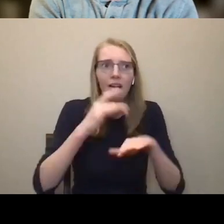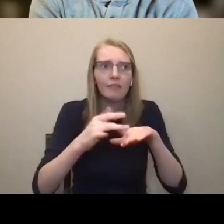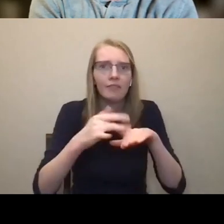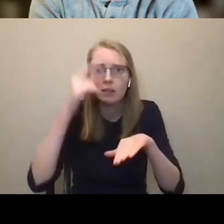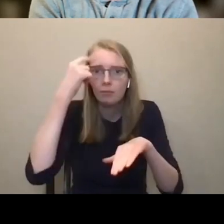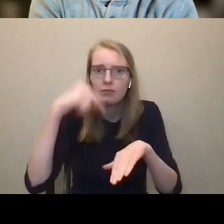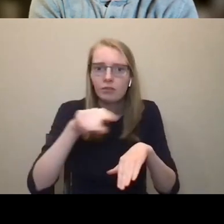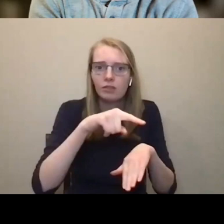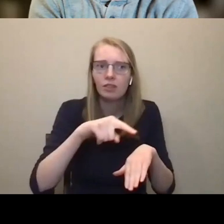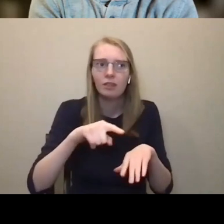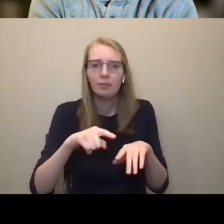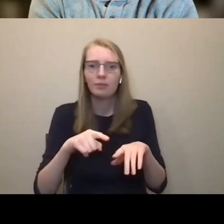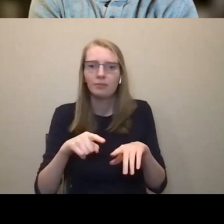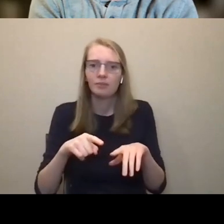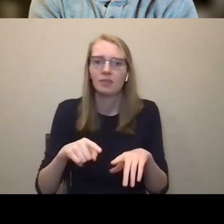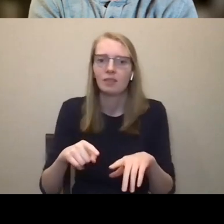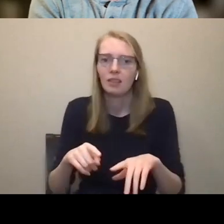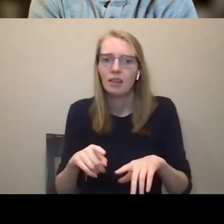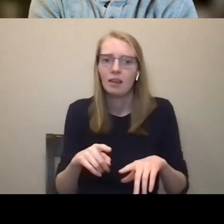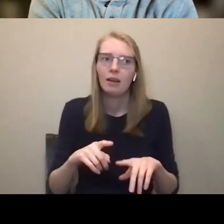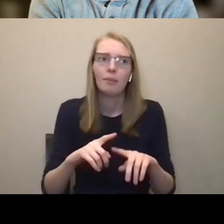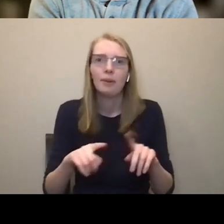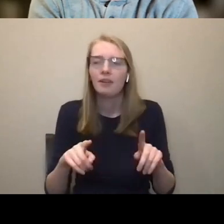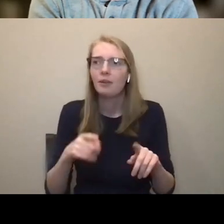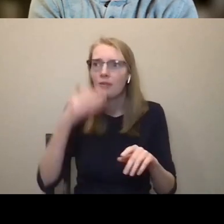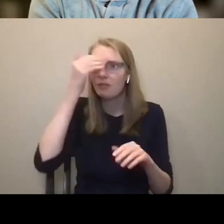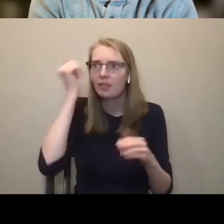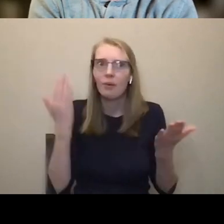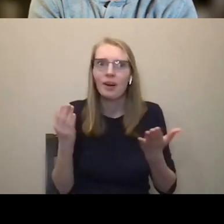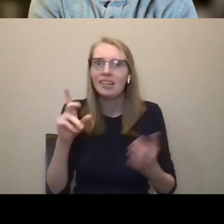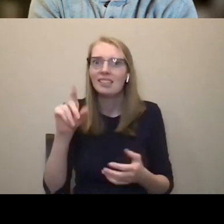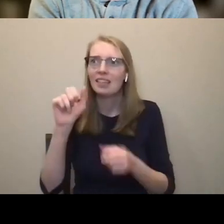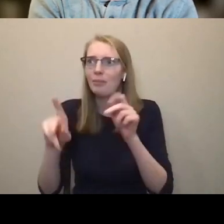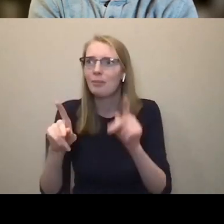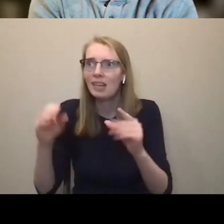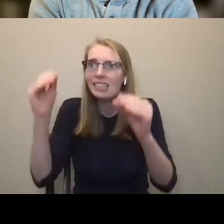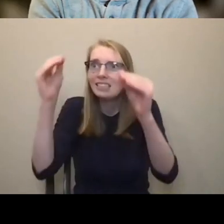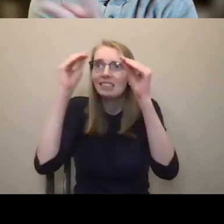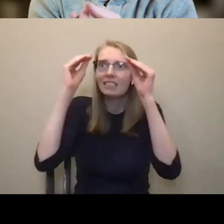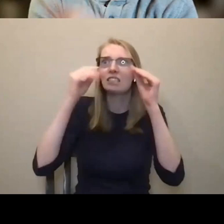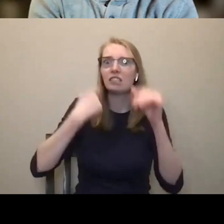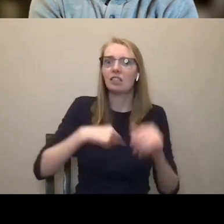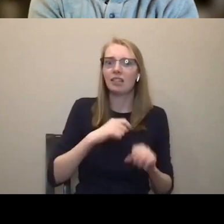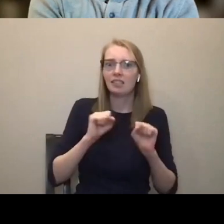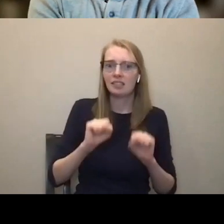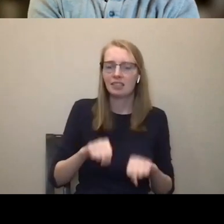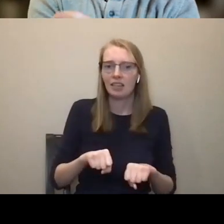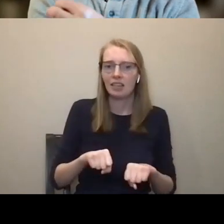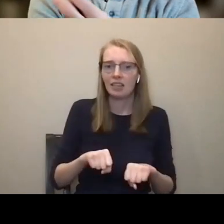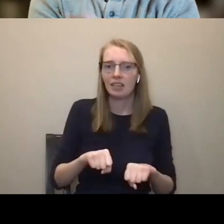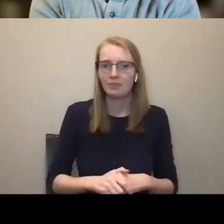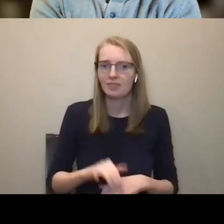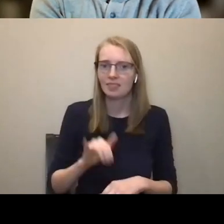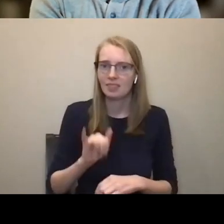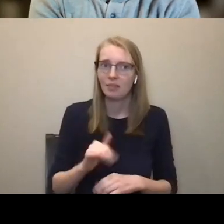is think that only the disability community could educate us. And so that's, that's, thank you for inverting that formula in the arts sector, Brad. It's an absolute